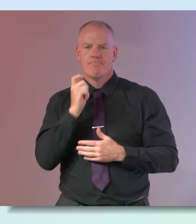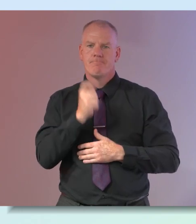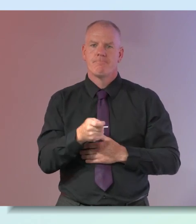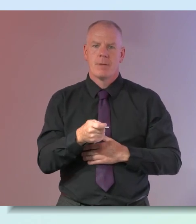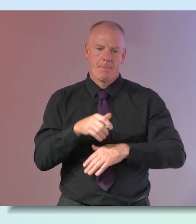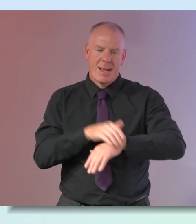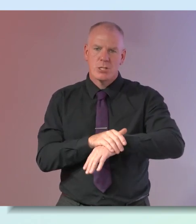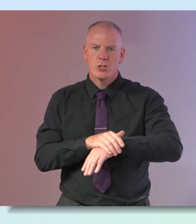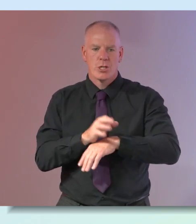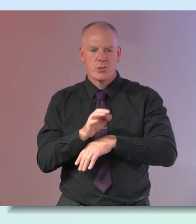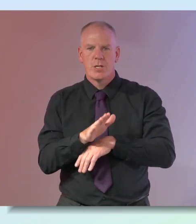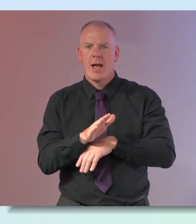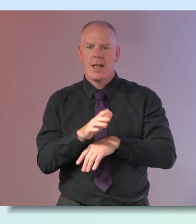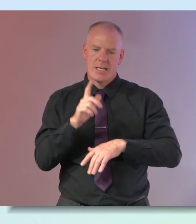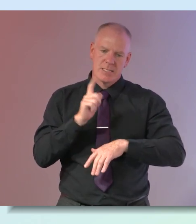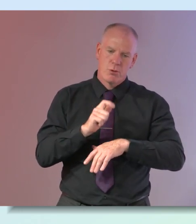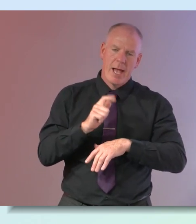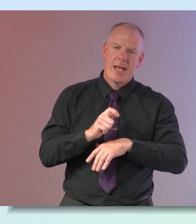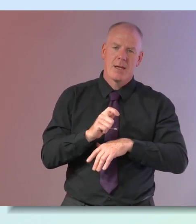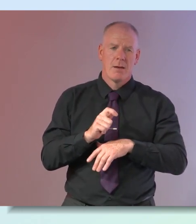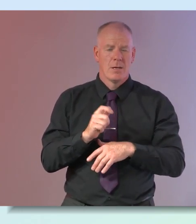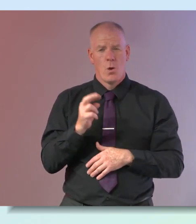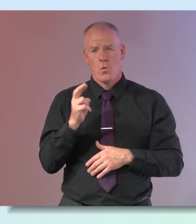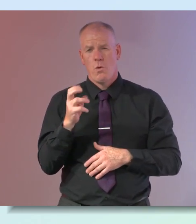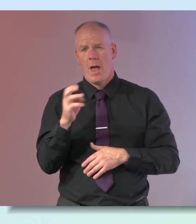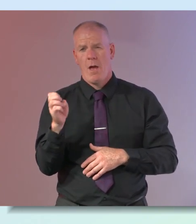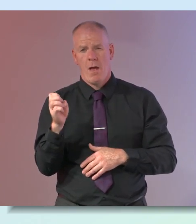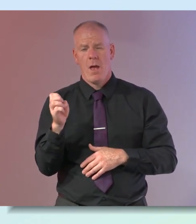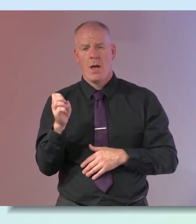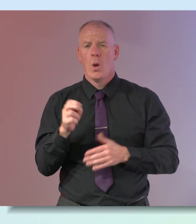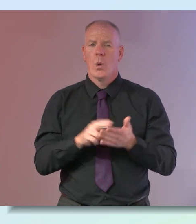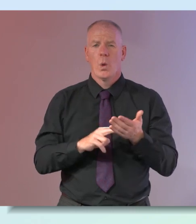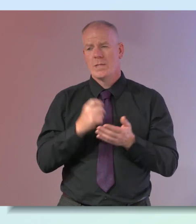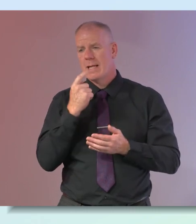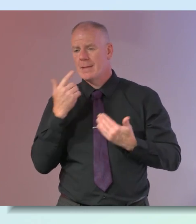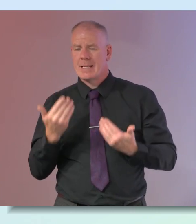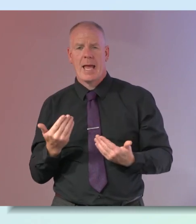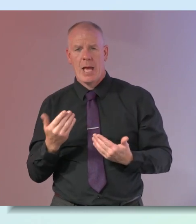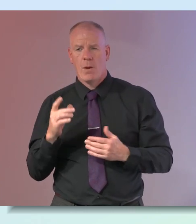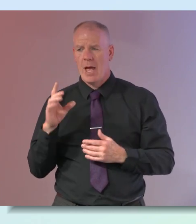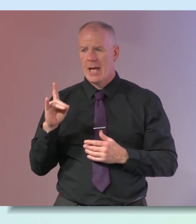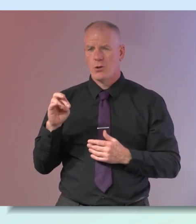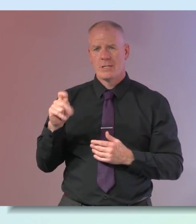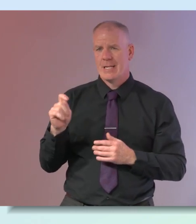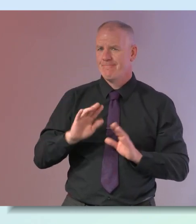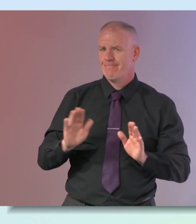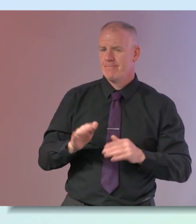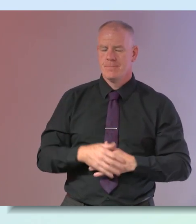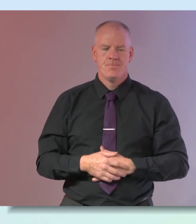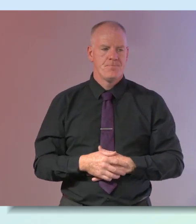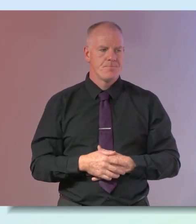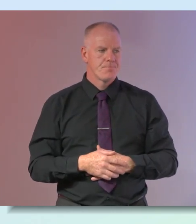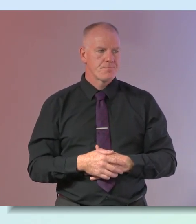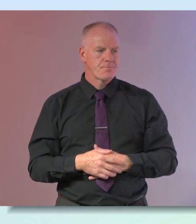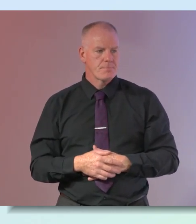patches gels spray gels and it would be very rare that we would use a tablet-based hormone therapy now yeah i think the most